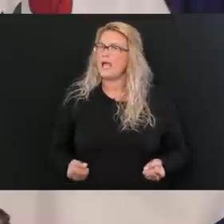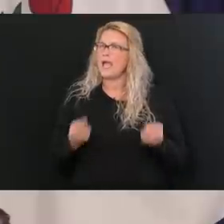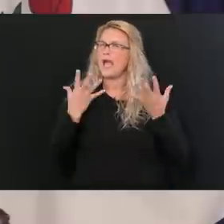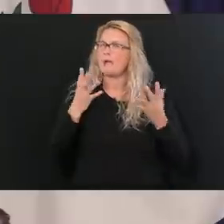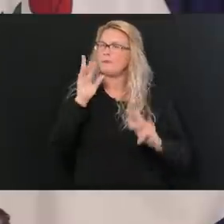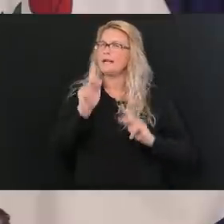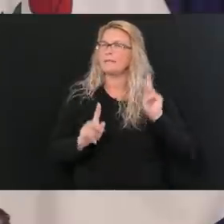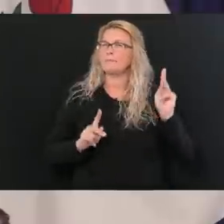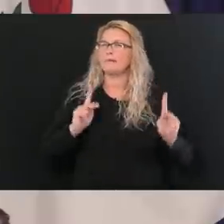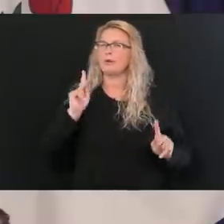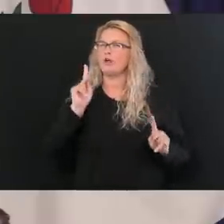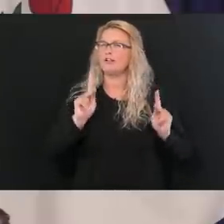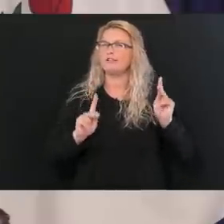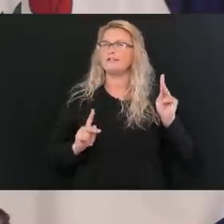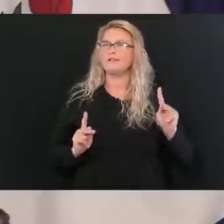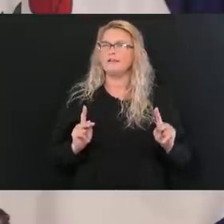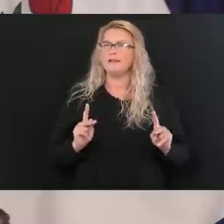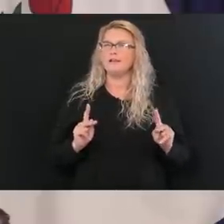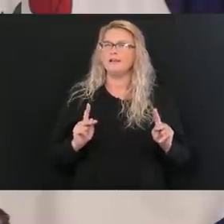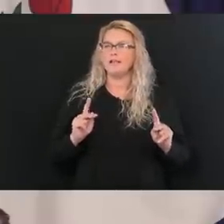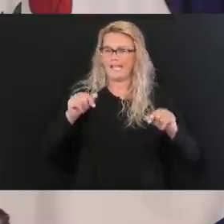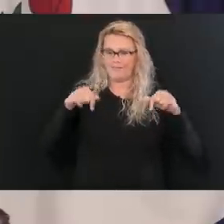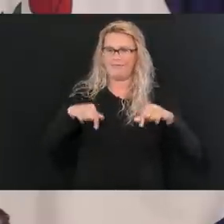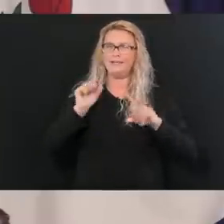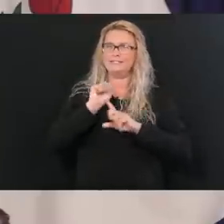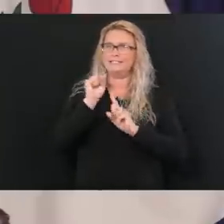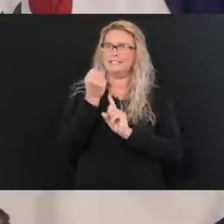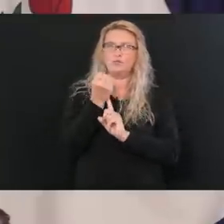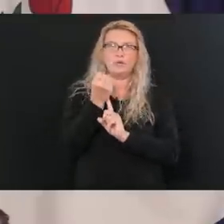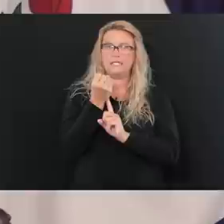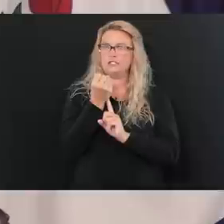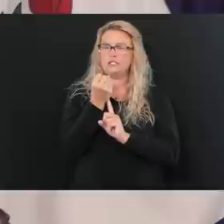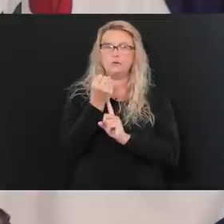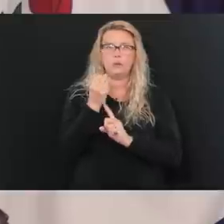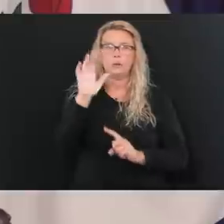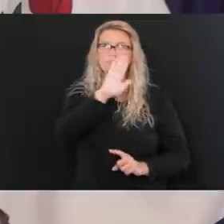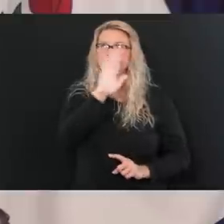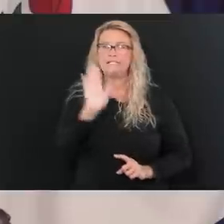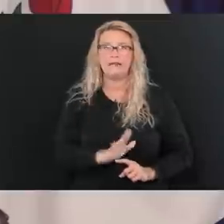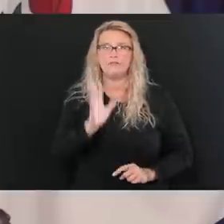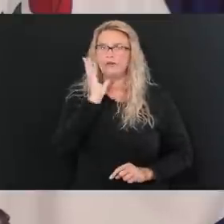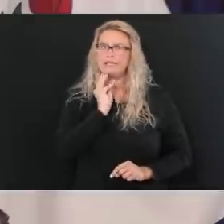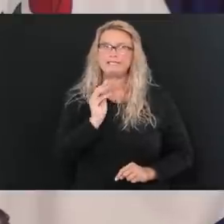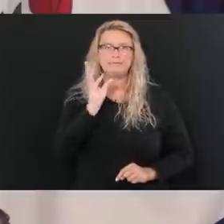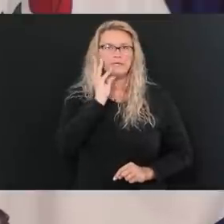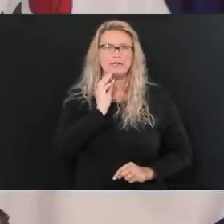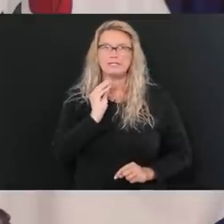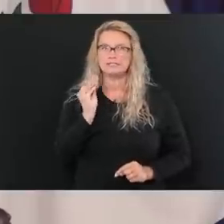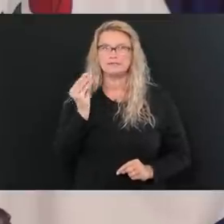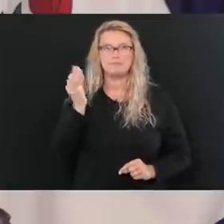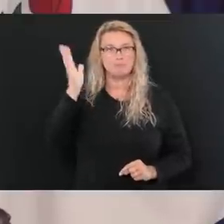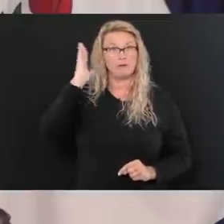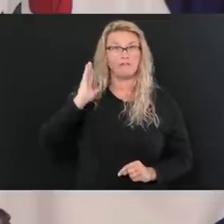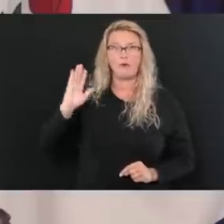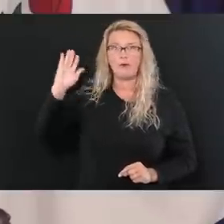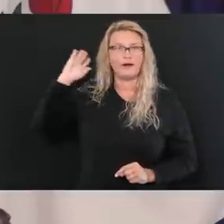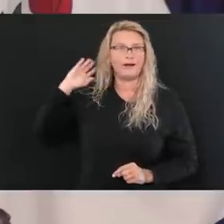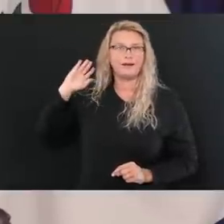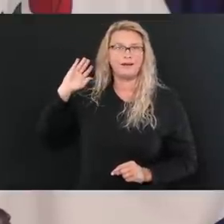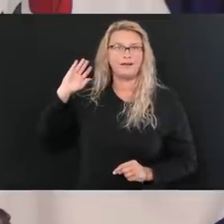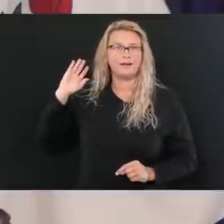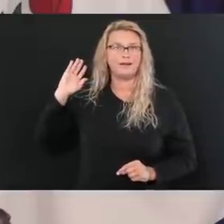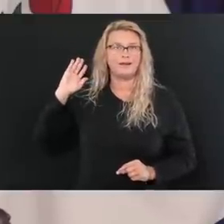think that in, in a situation that no one has ever seen before, that a bunch of people could